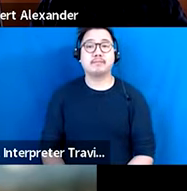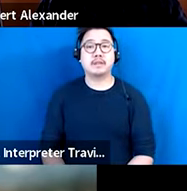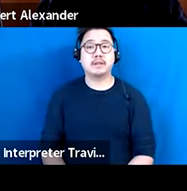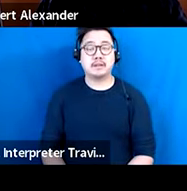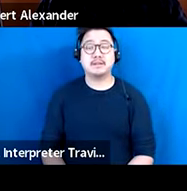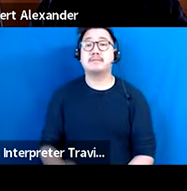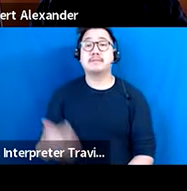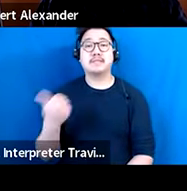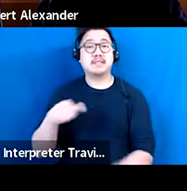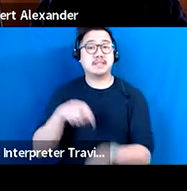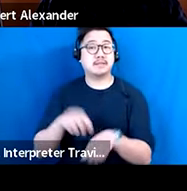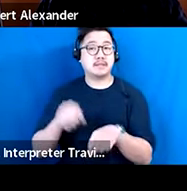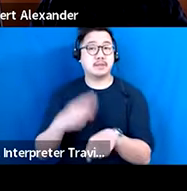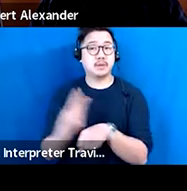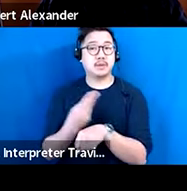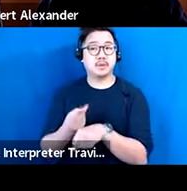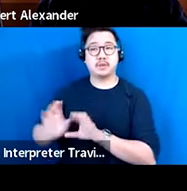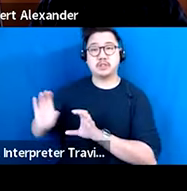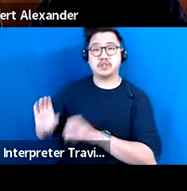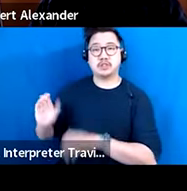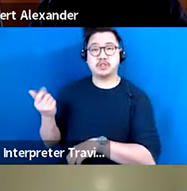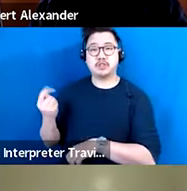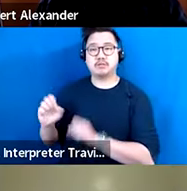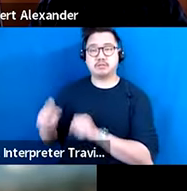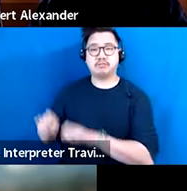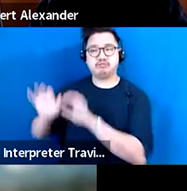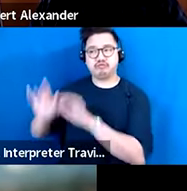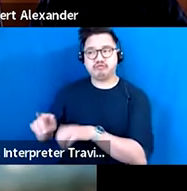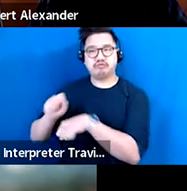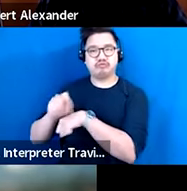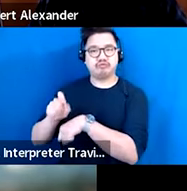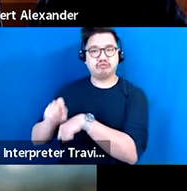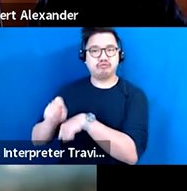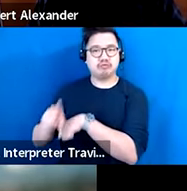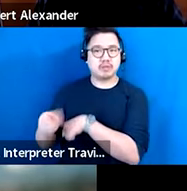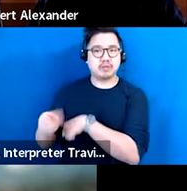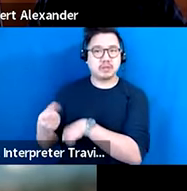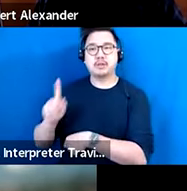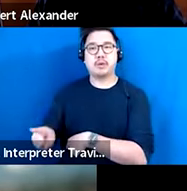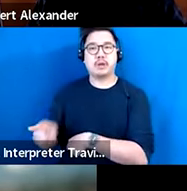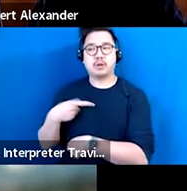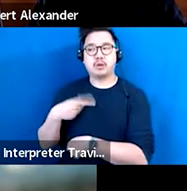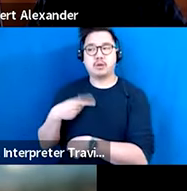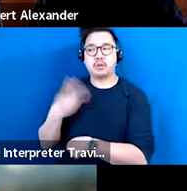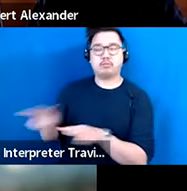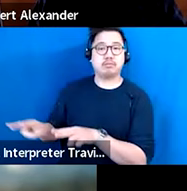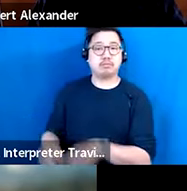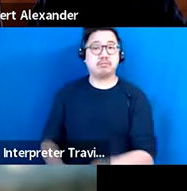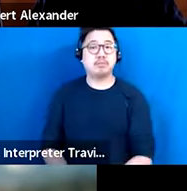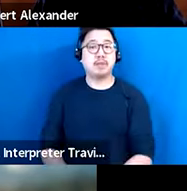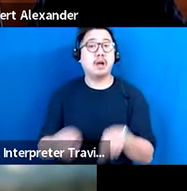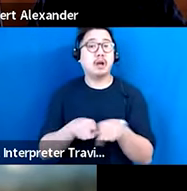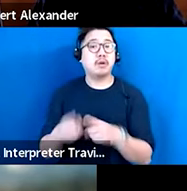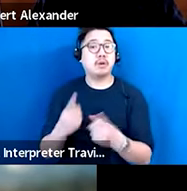the chat feature to ask questions, so that our staff can keep track of any new topics. And during the Q&A section of the